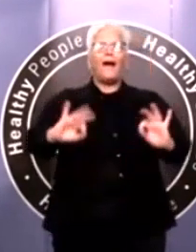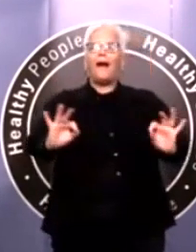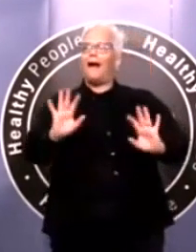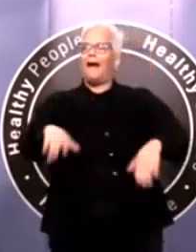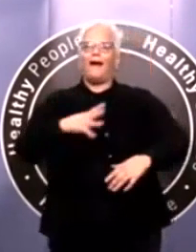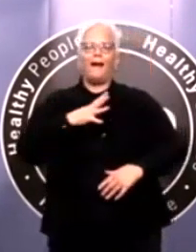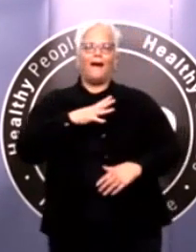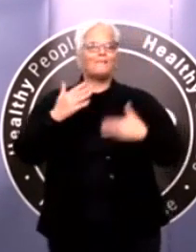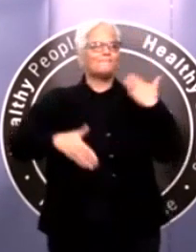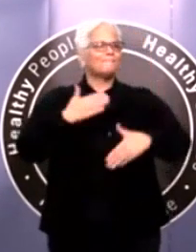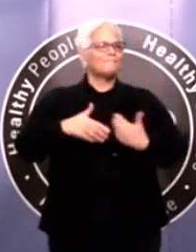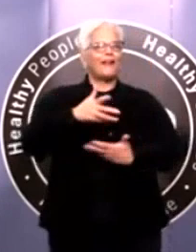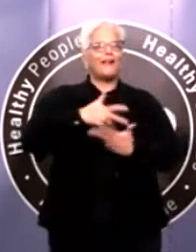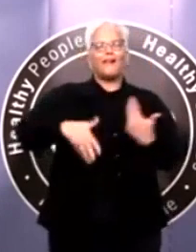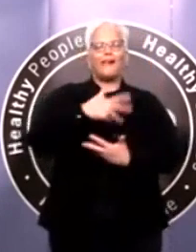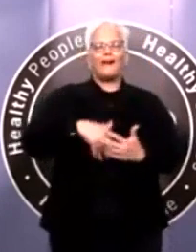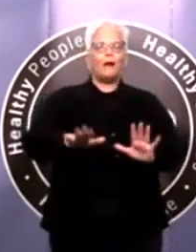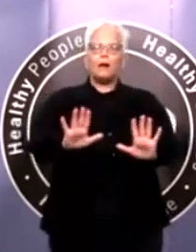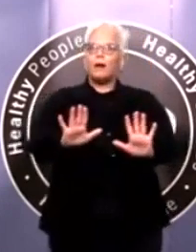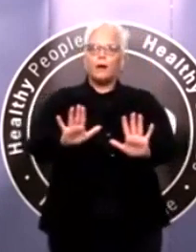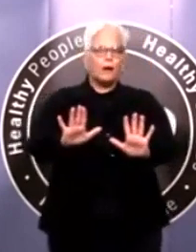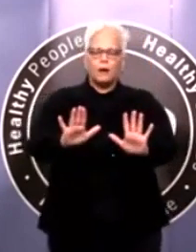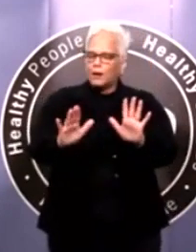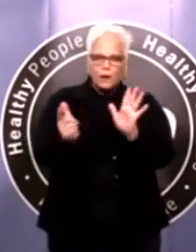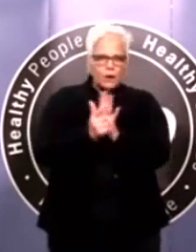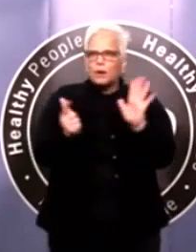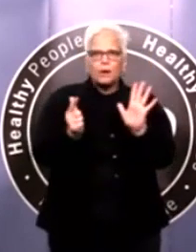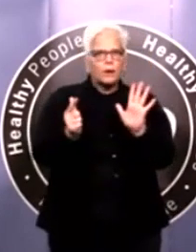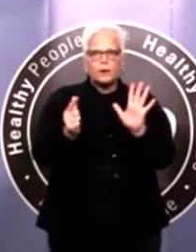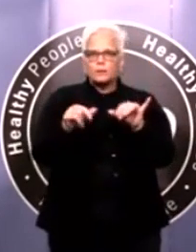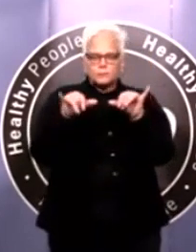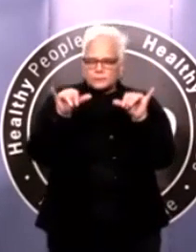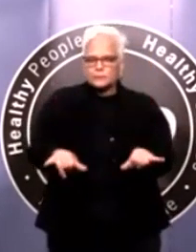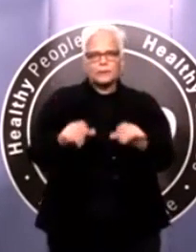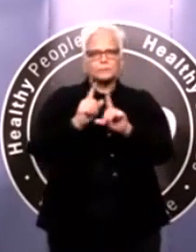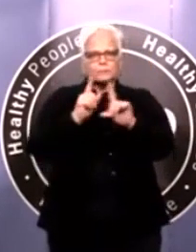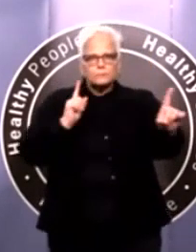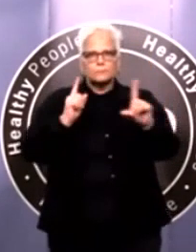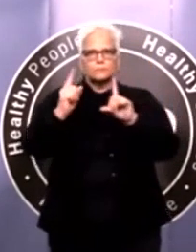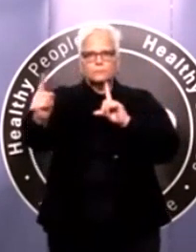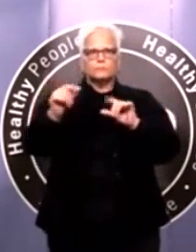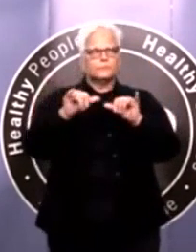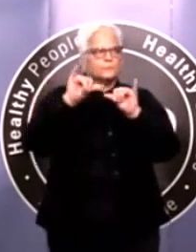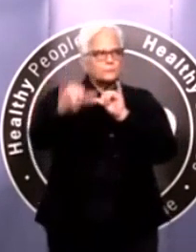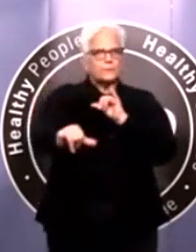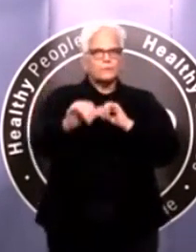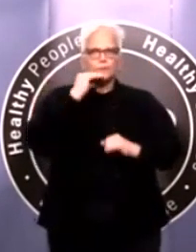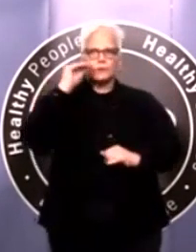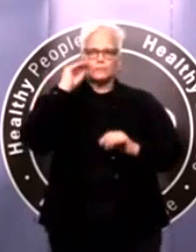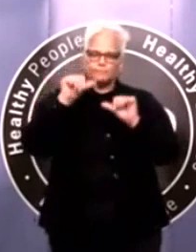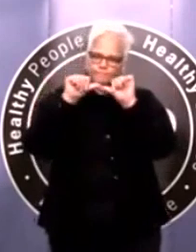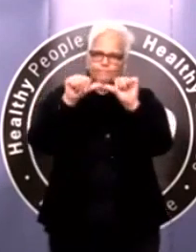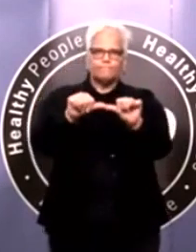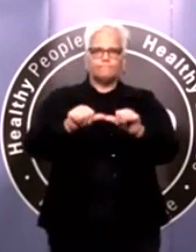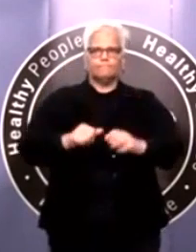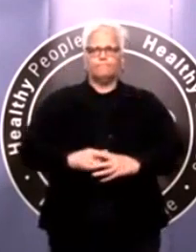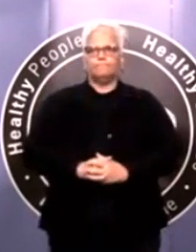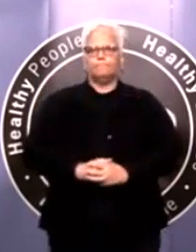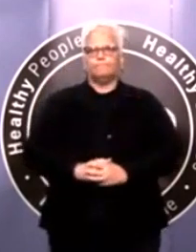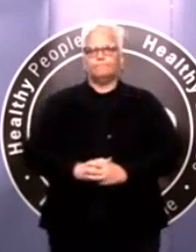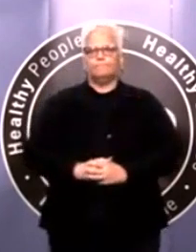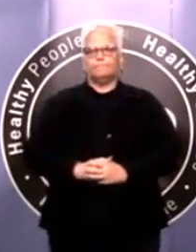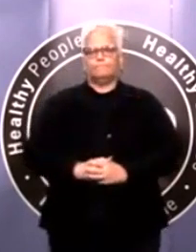stop social distancing too soon, then we do have to have really serious conversations about how our hospital system could be overwhelmed. So